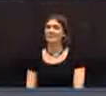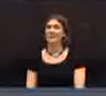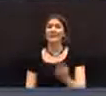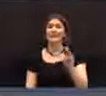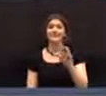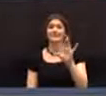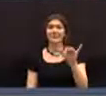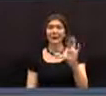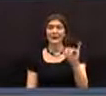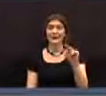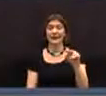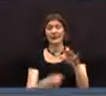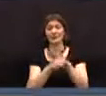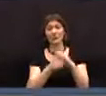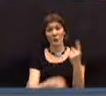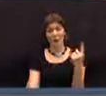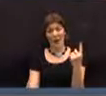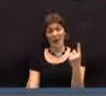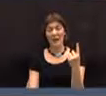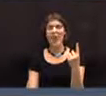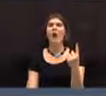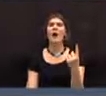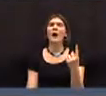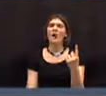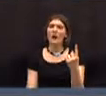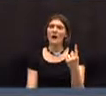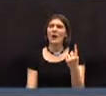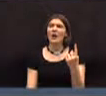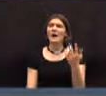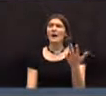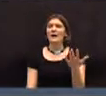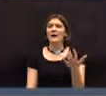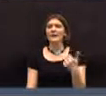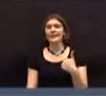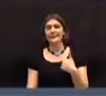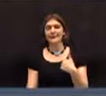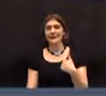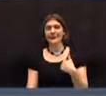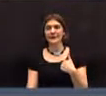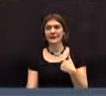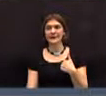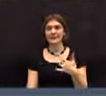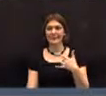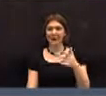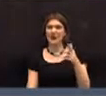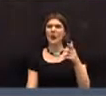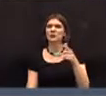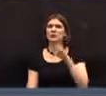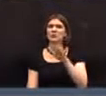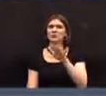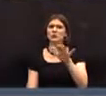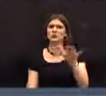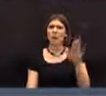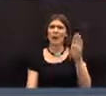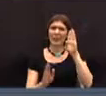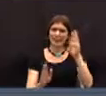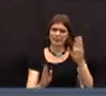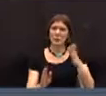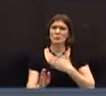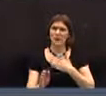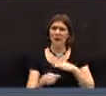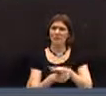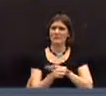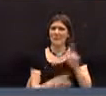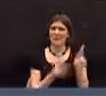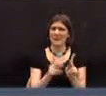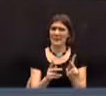Mary Cain, District 1. Just since I tend to listen to the people a little bit more than maybe some people do,